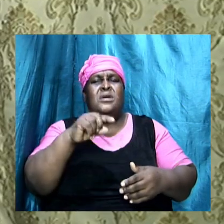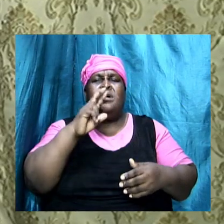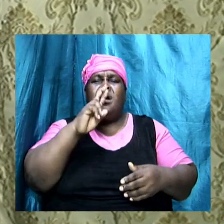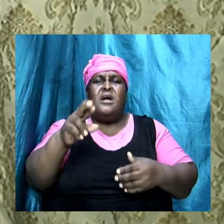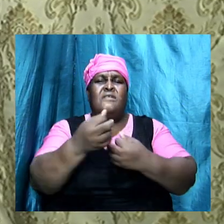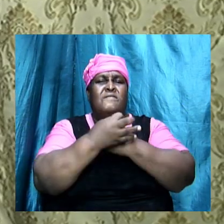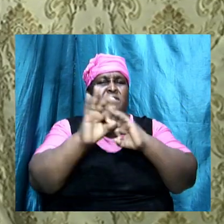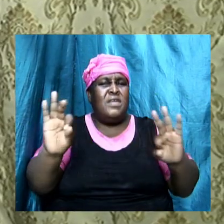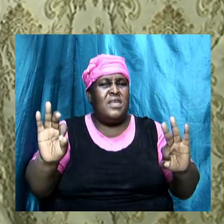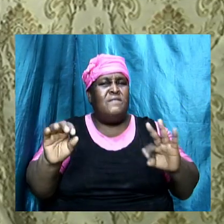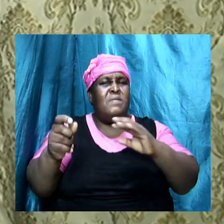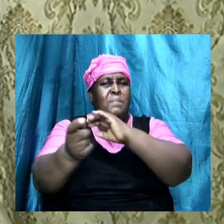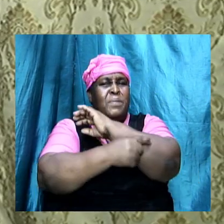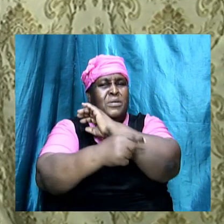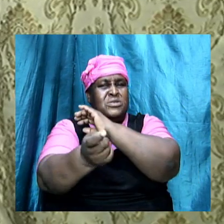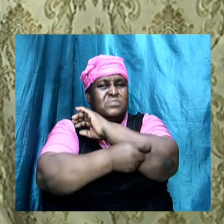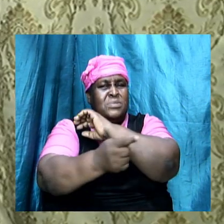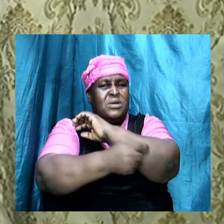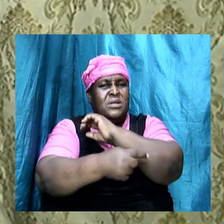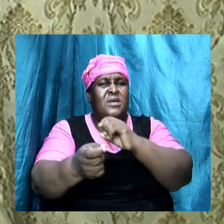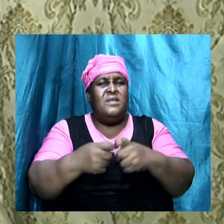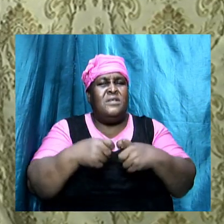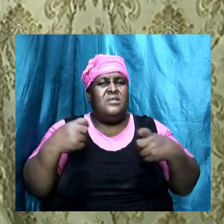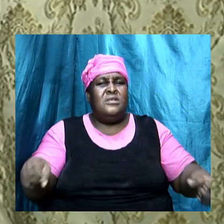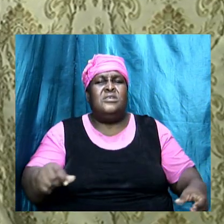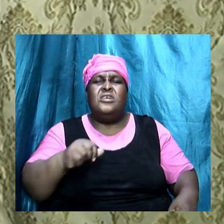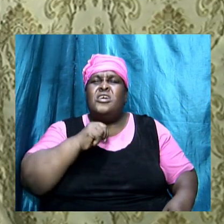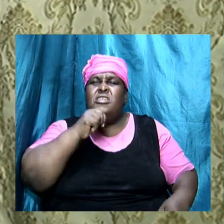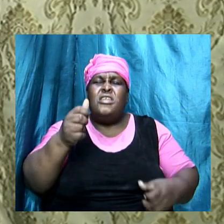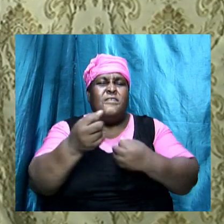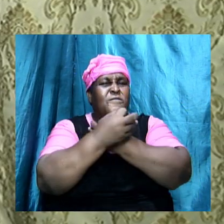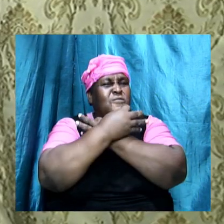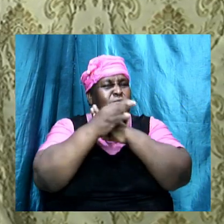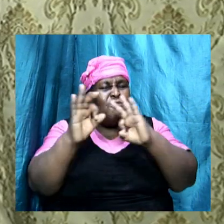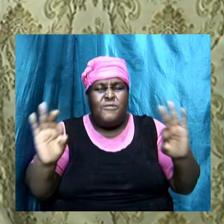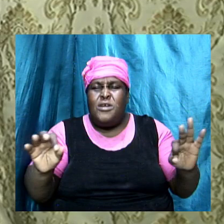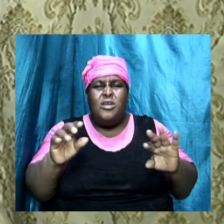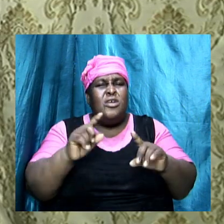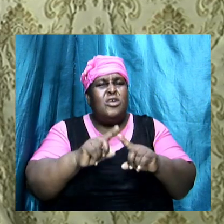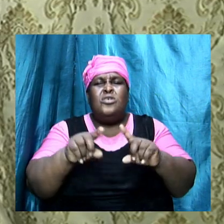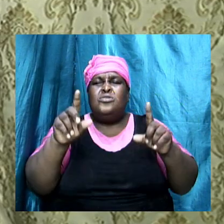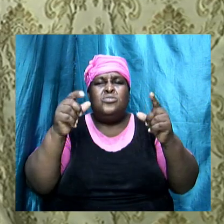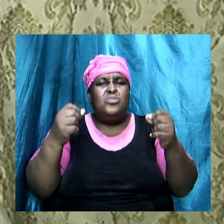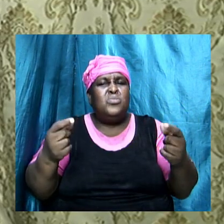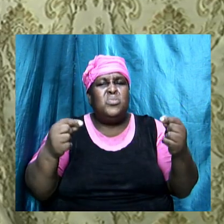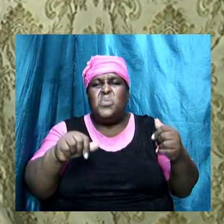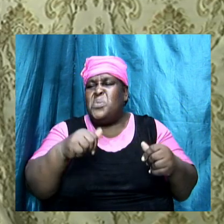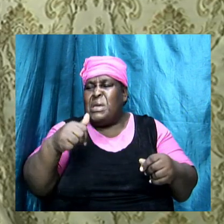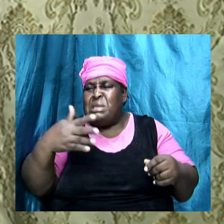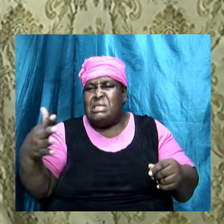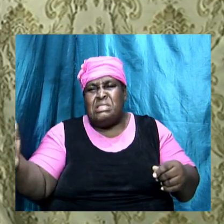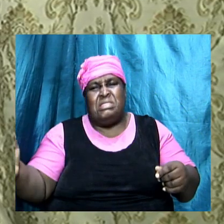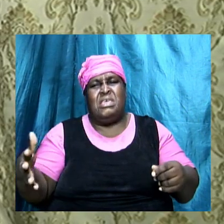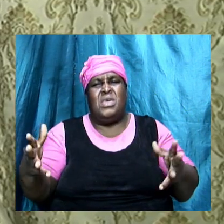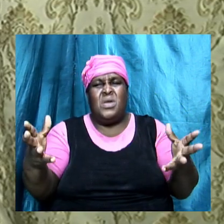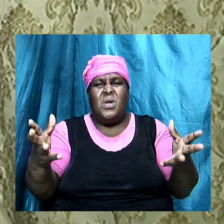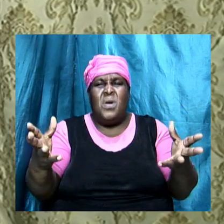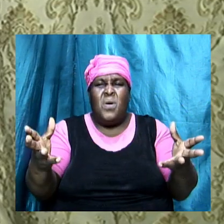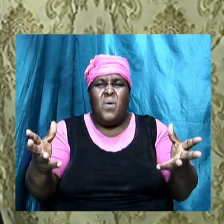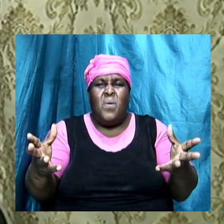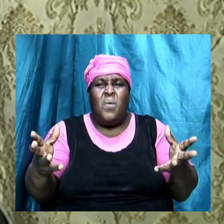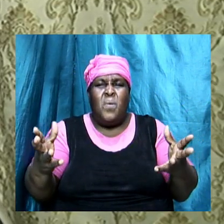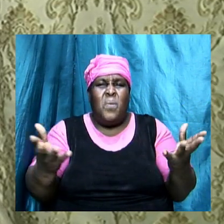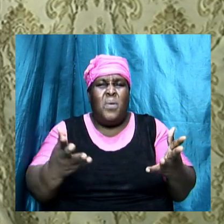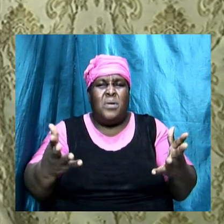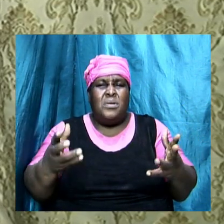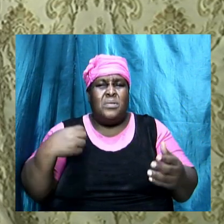but it does not mean that we are free to go and do anything we want to do and then come and ask for